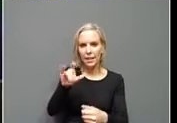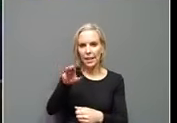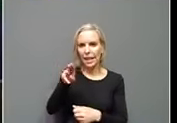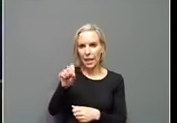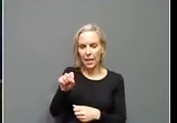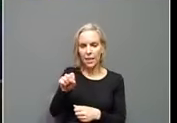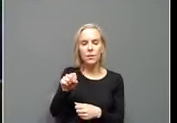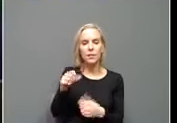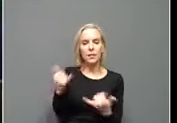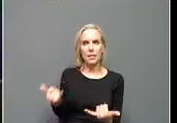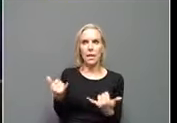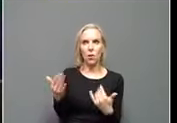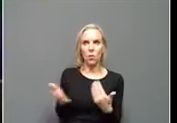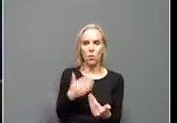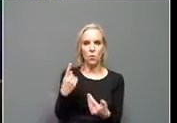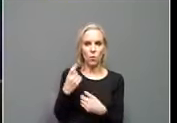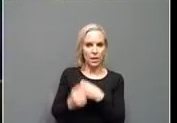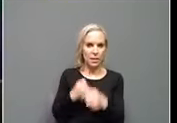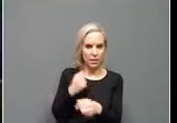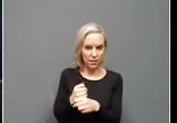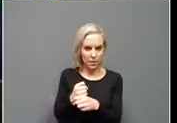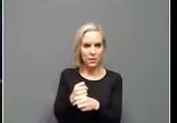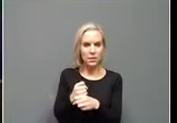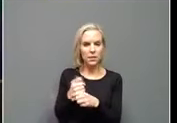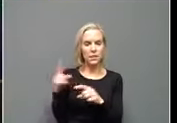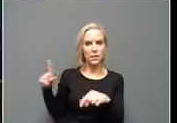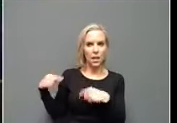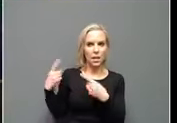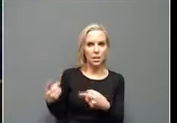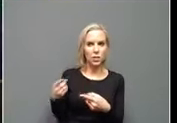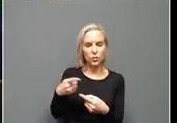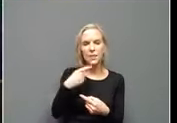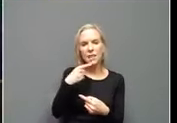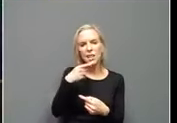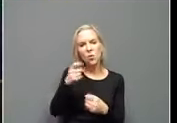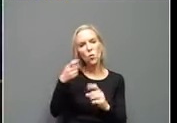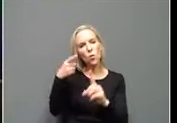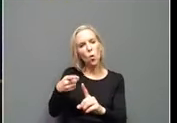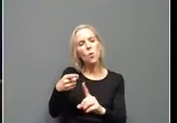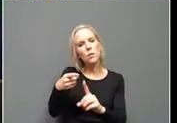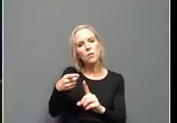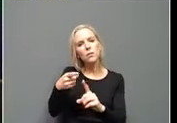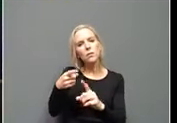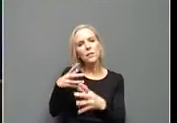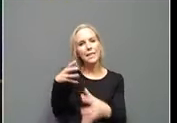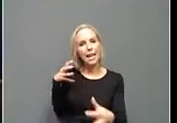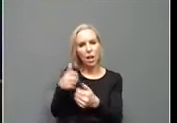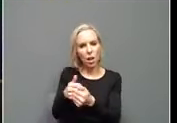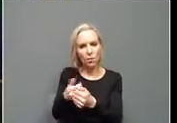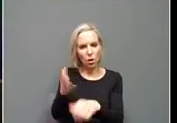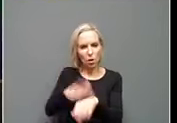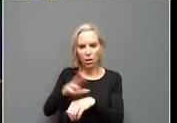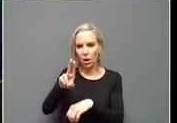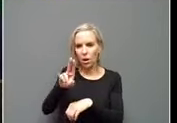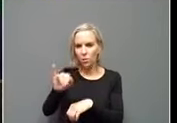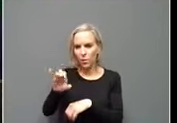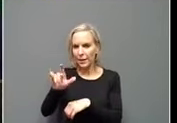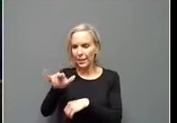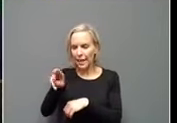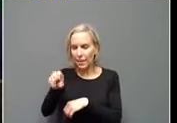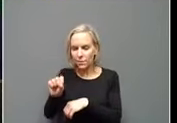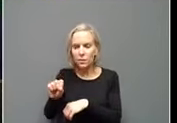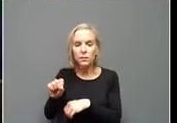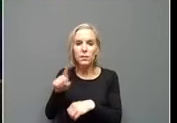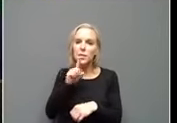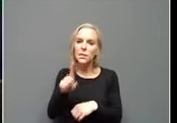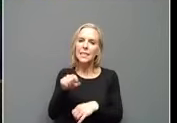on almost a year since, uh, you said the goal was to get caught up on unemployment claims. Uh, is